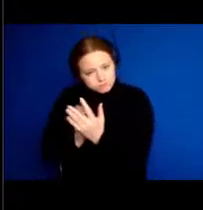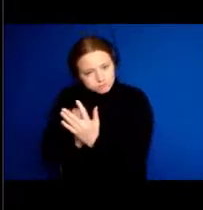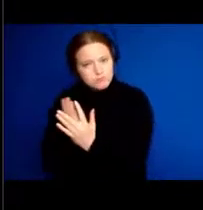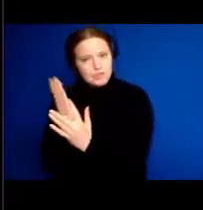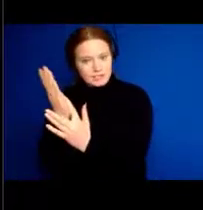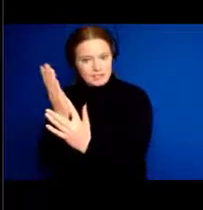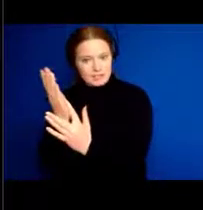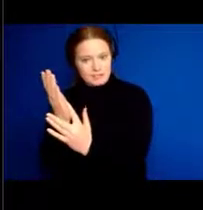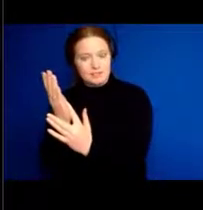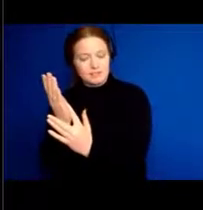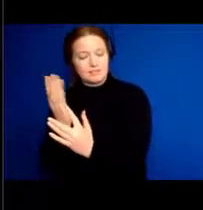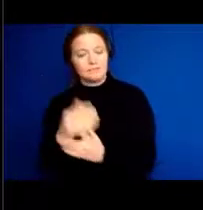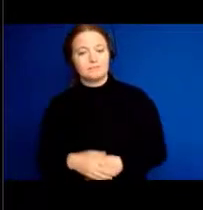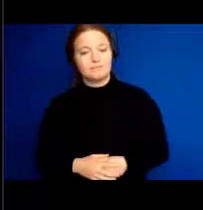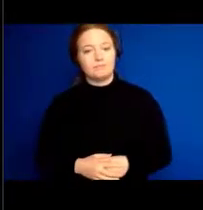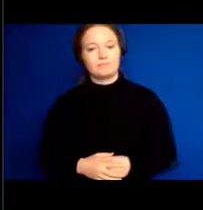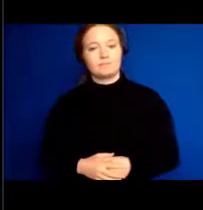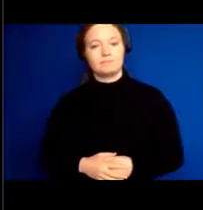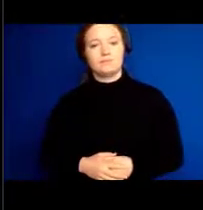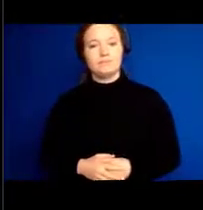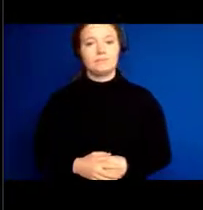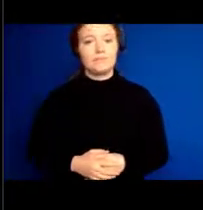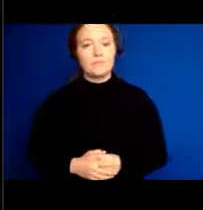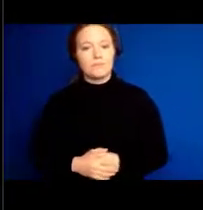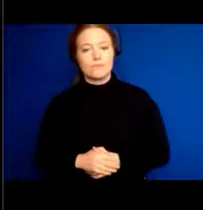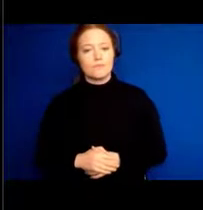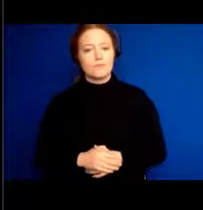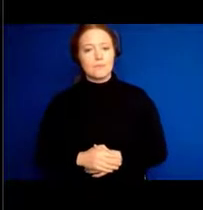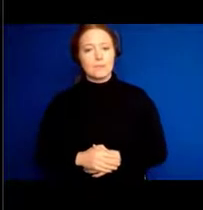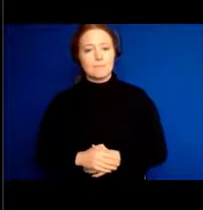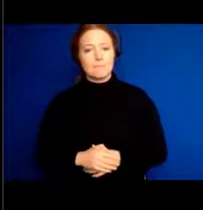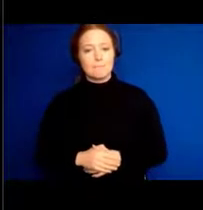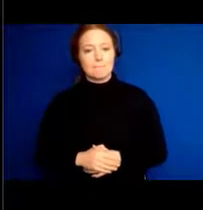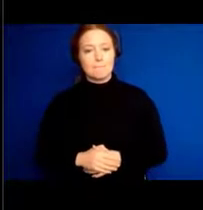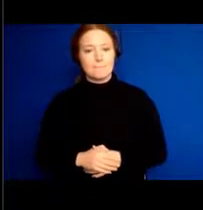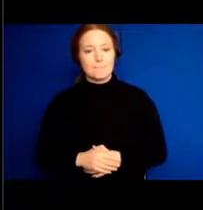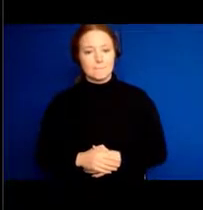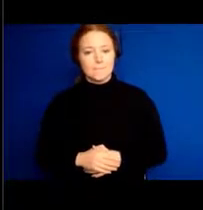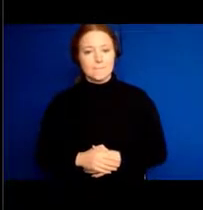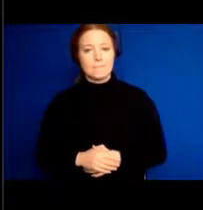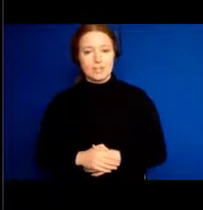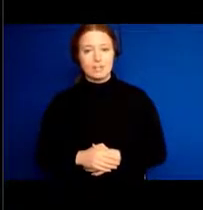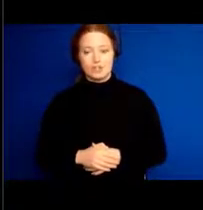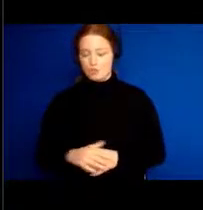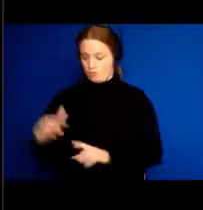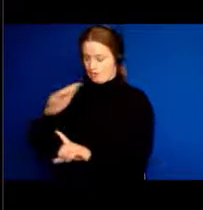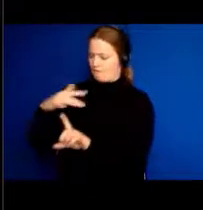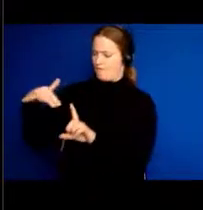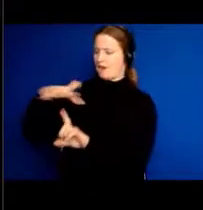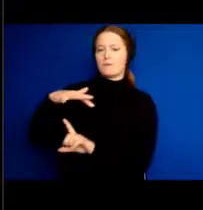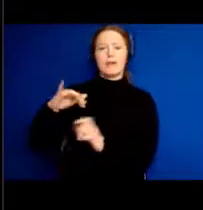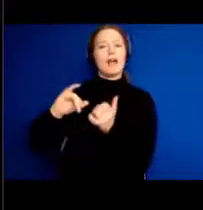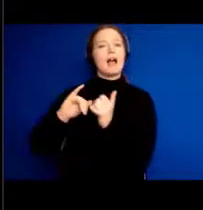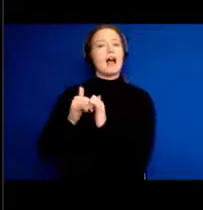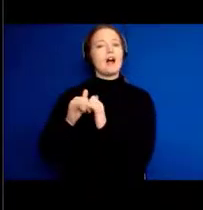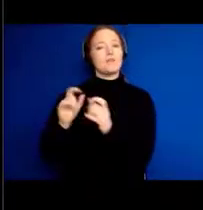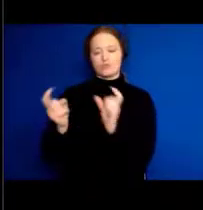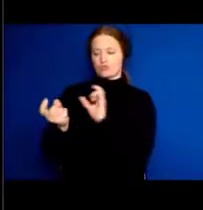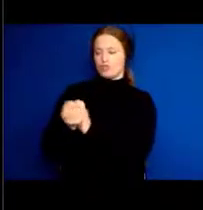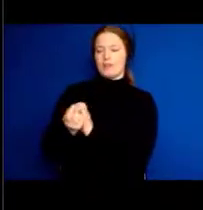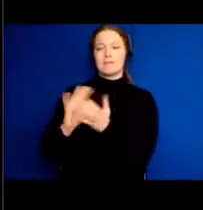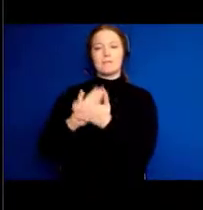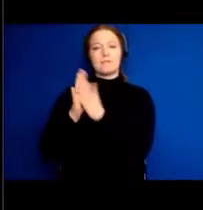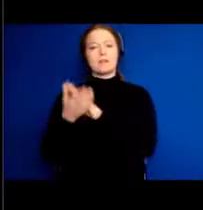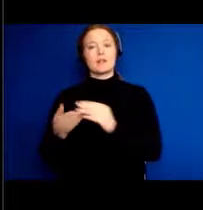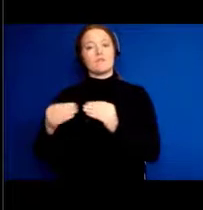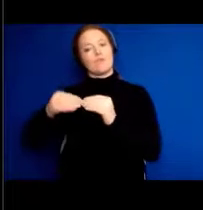So this idea of what do we change in the environment is making places more hearing accessible. You know, everybody knows you'd